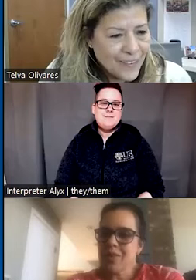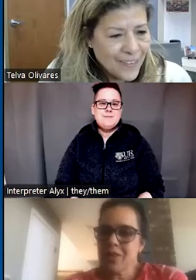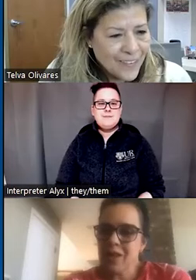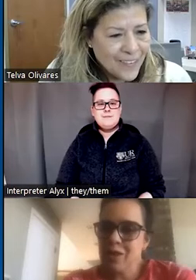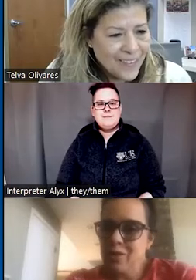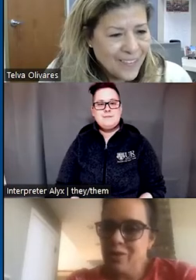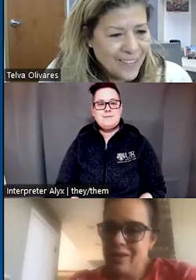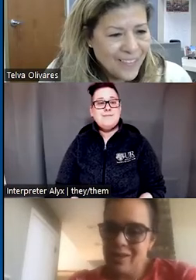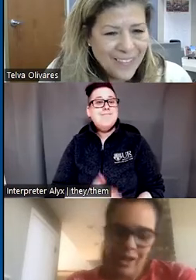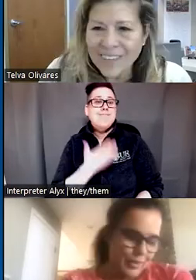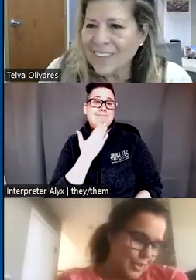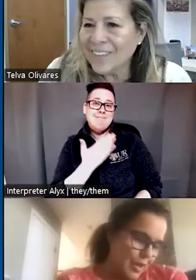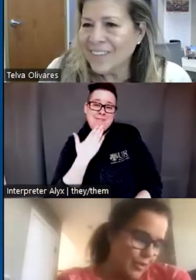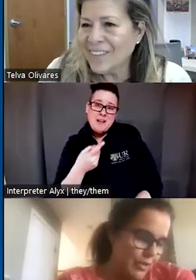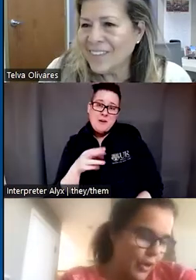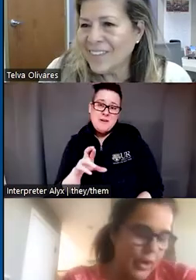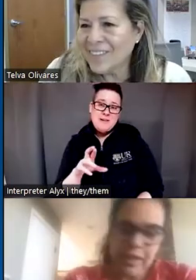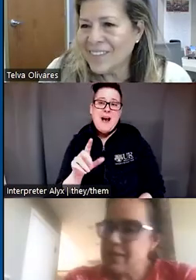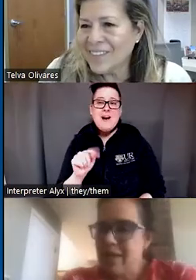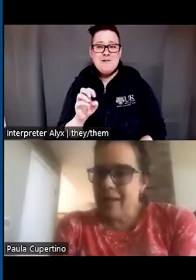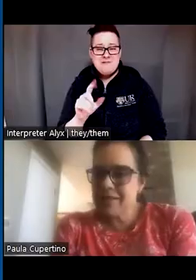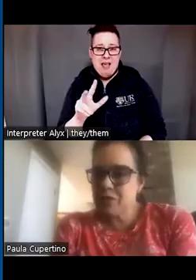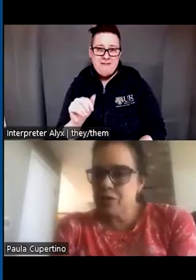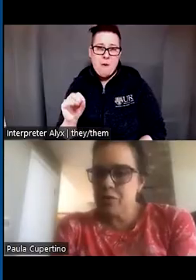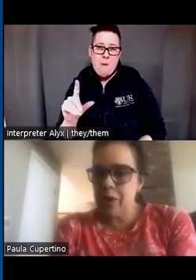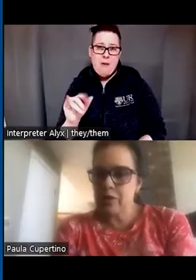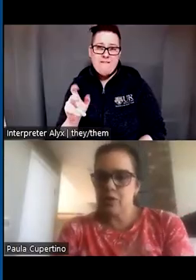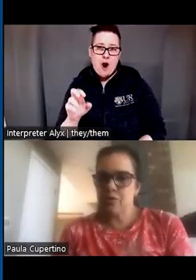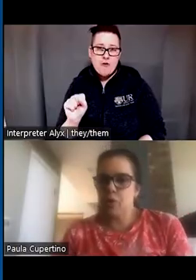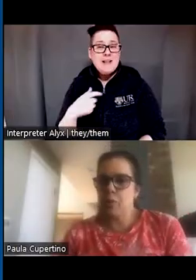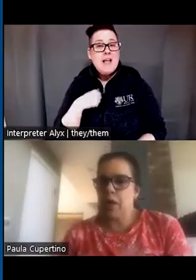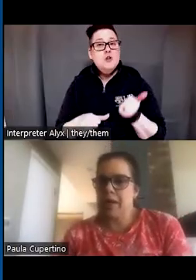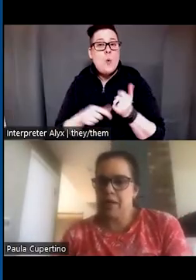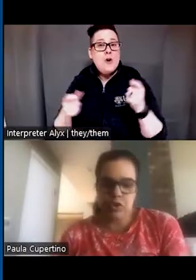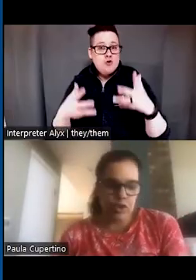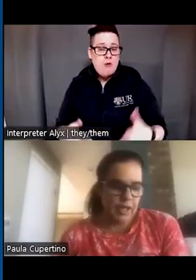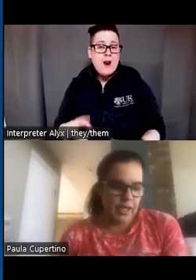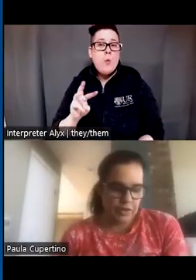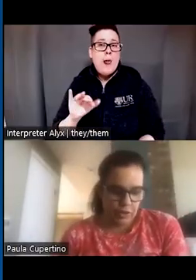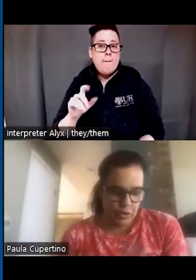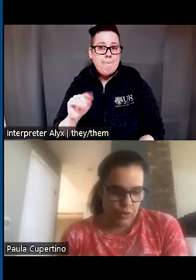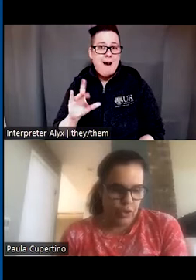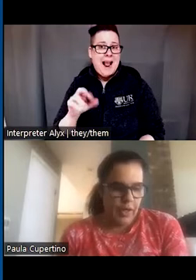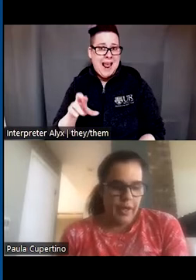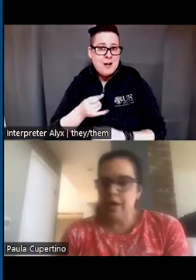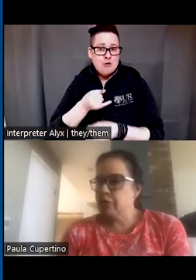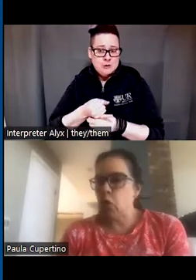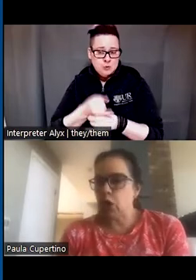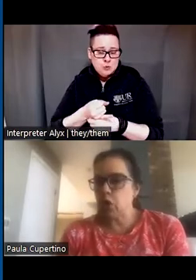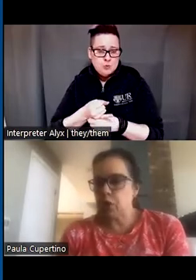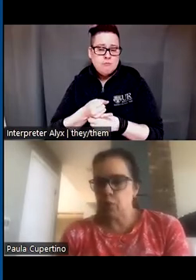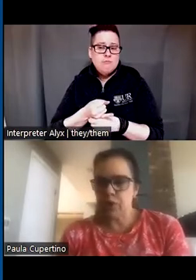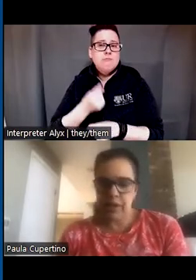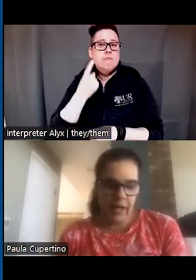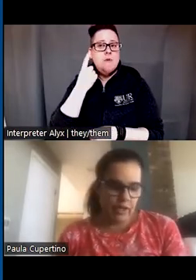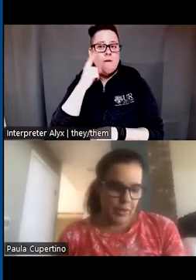Thank you, Dr. Telvo-Olivarez. As the Associate Director of Wilmott Cancer Institute for